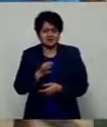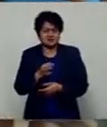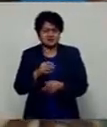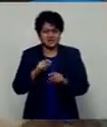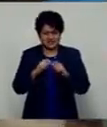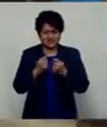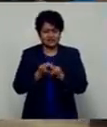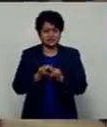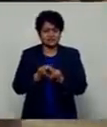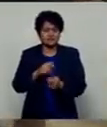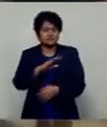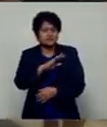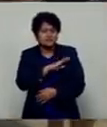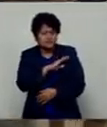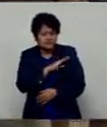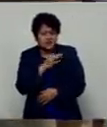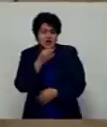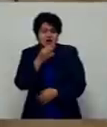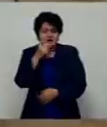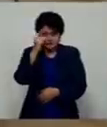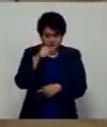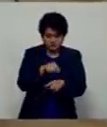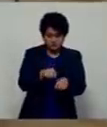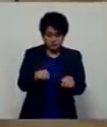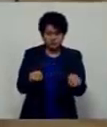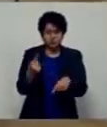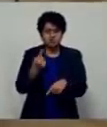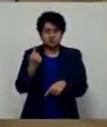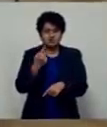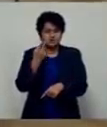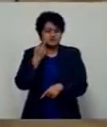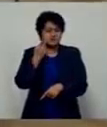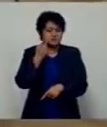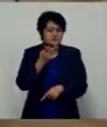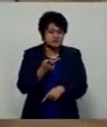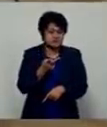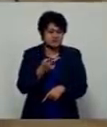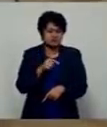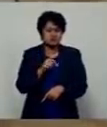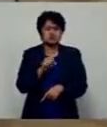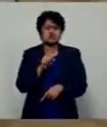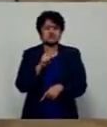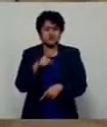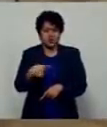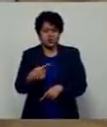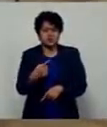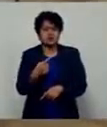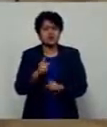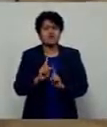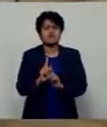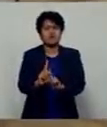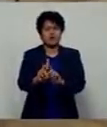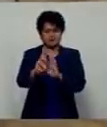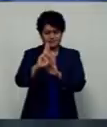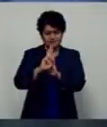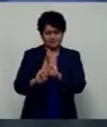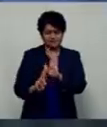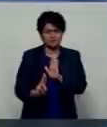Baini Marama is urging Fijians who visit vaccination sites to strictly follow COVID safety protocols.